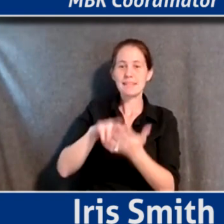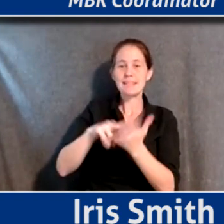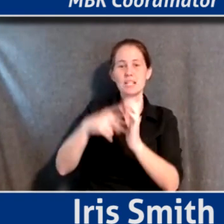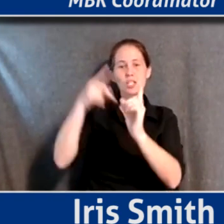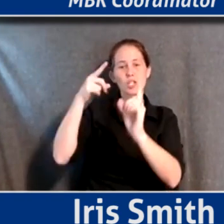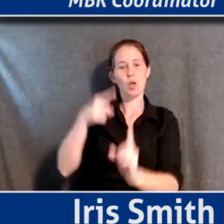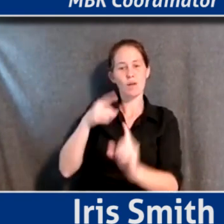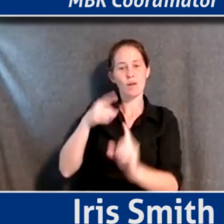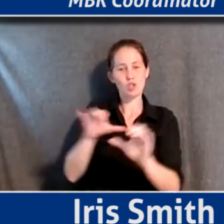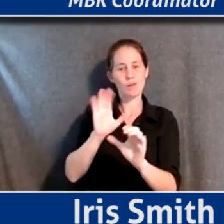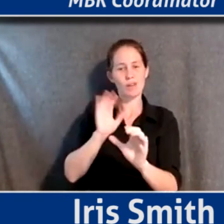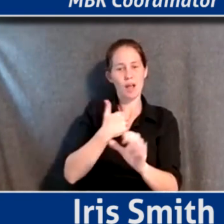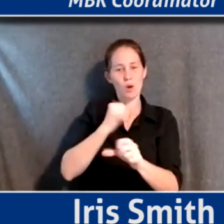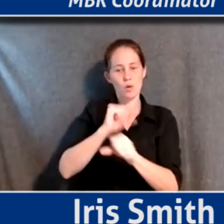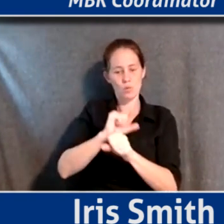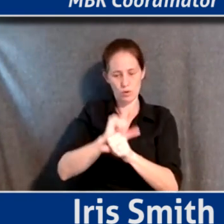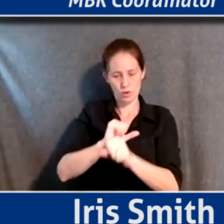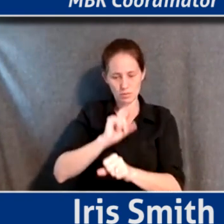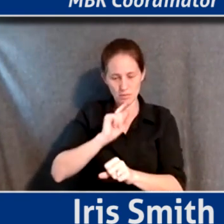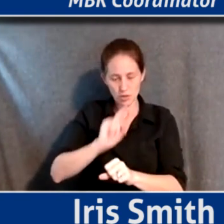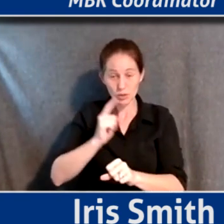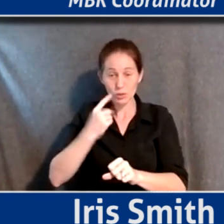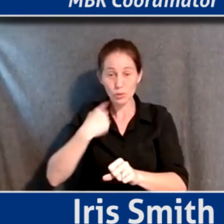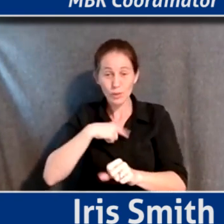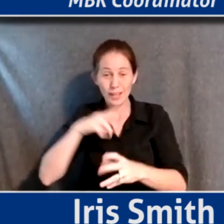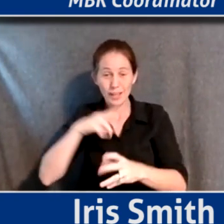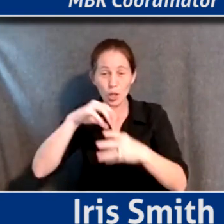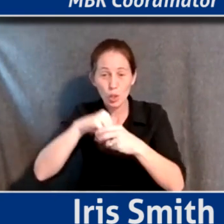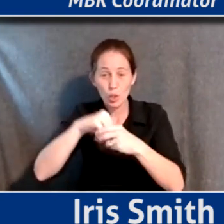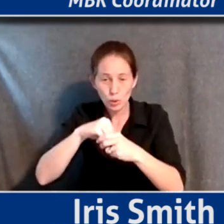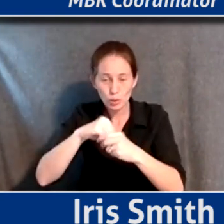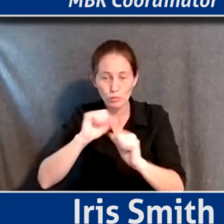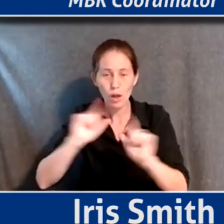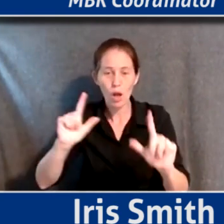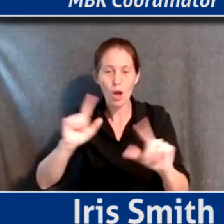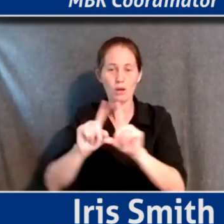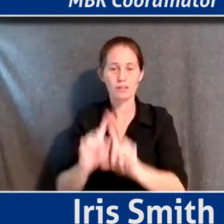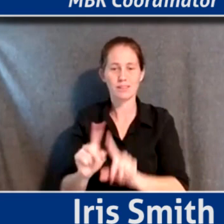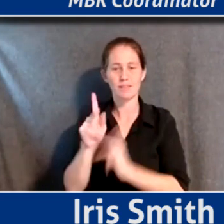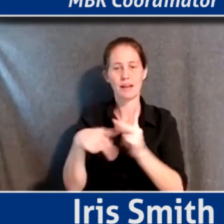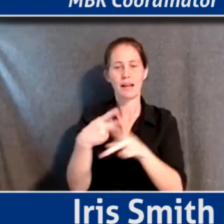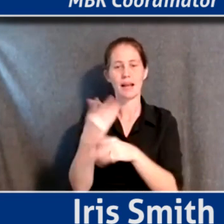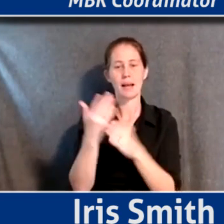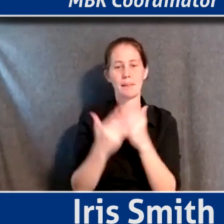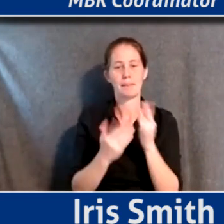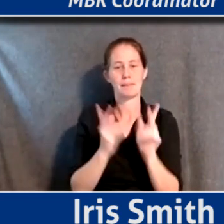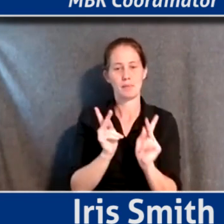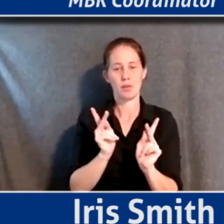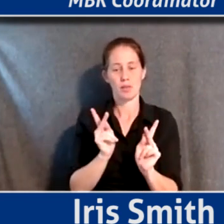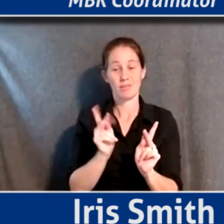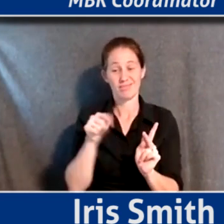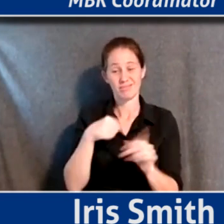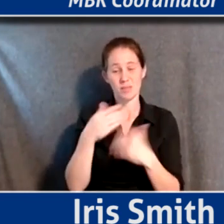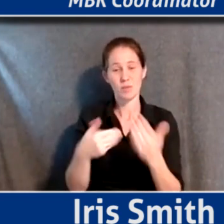doing this work to make sure that we include people from all different sectors in this process.